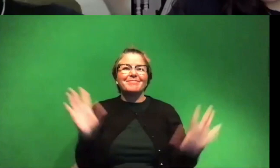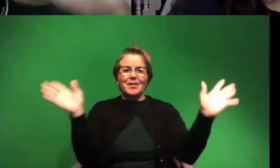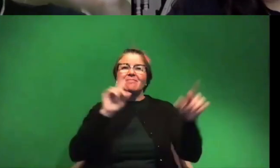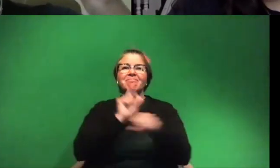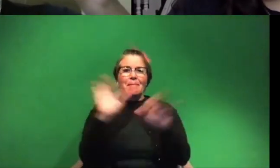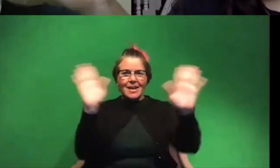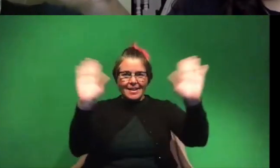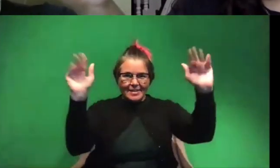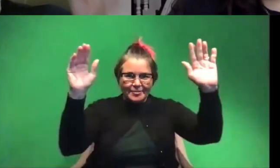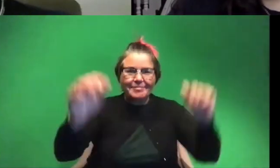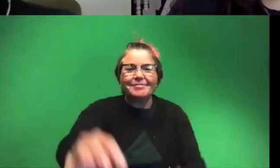time okay bye